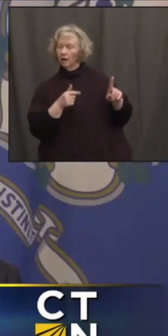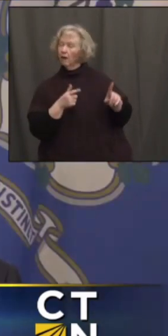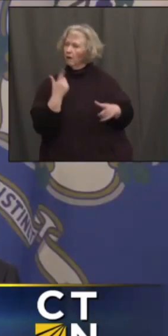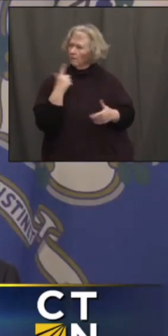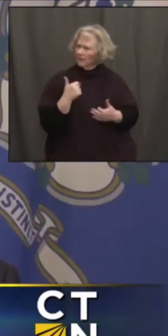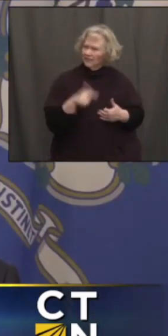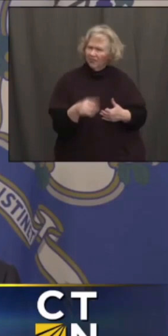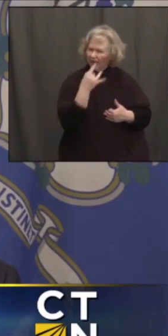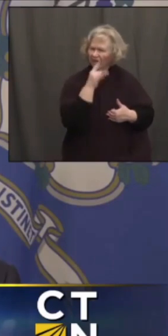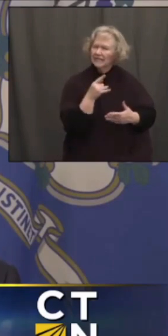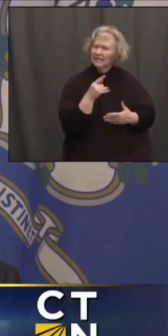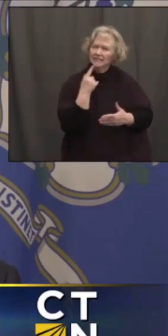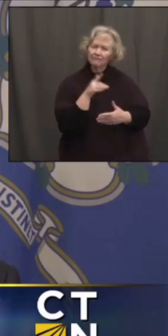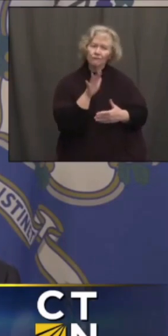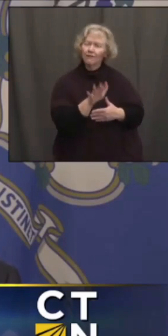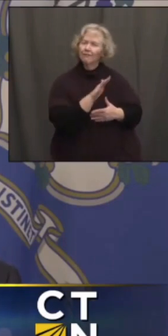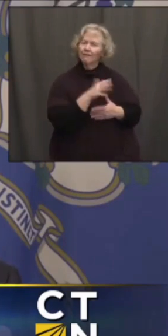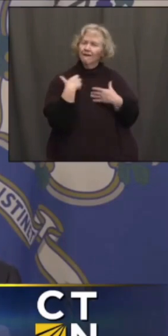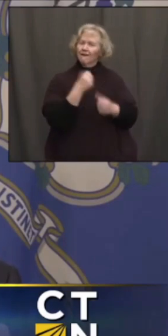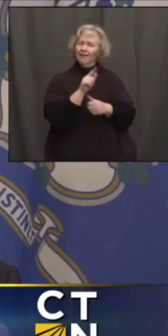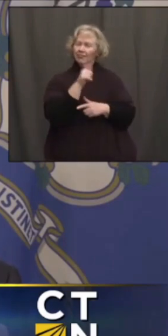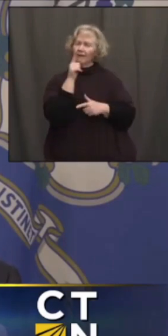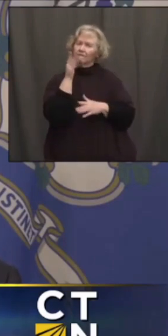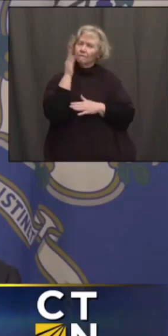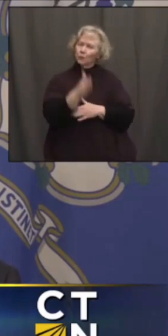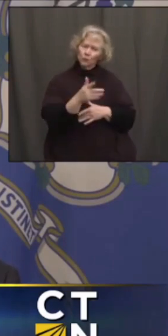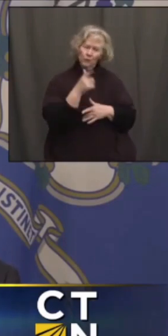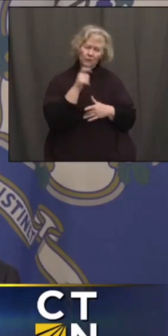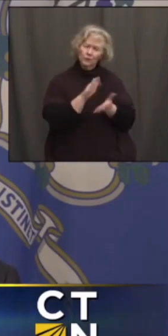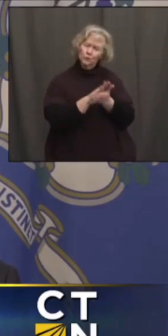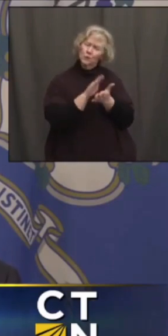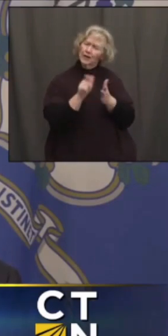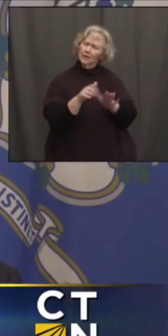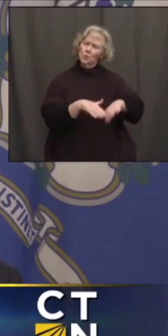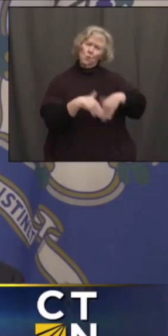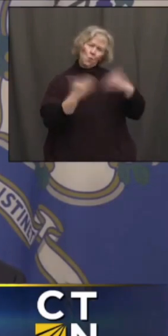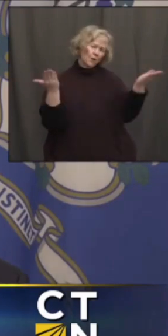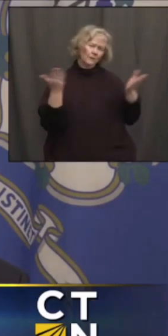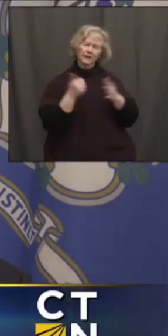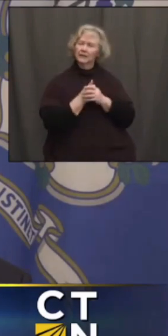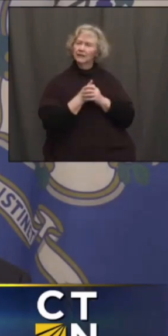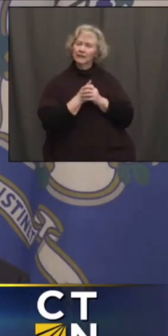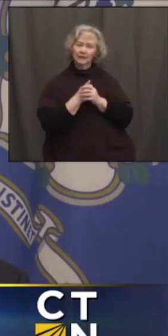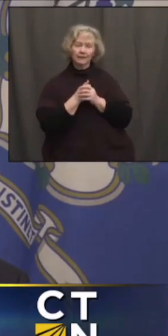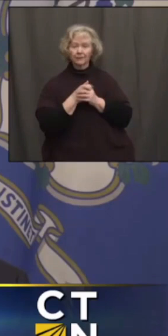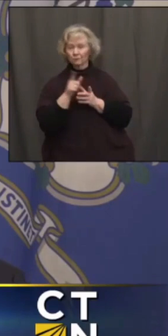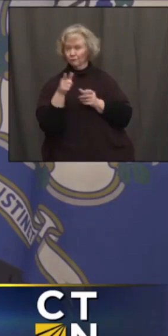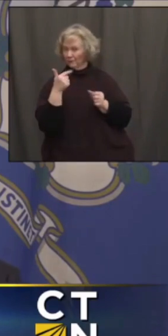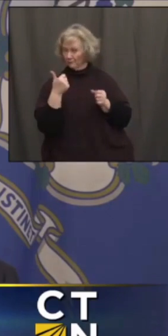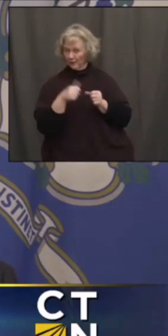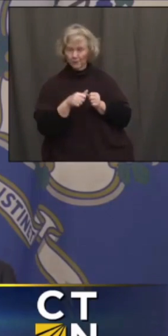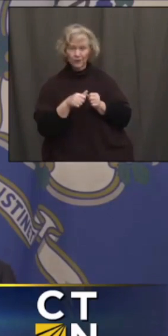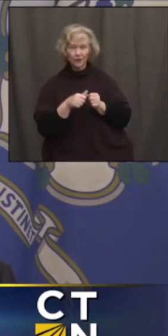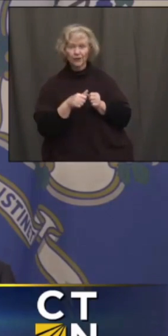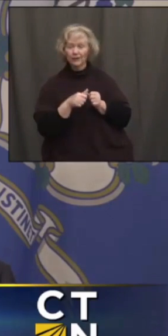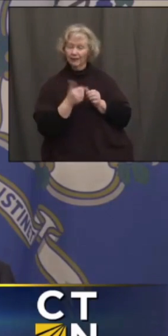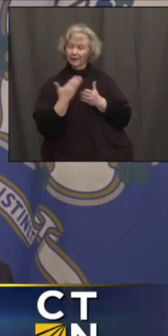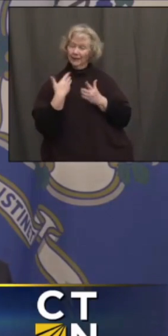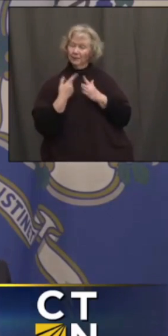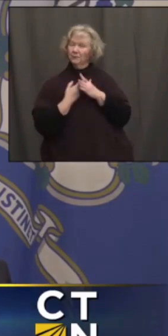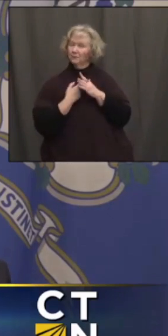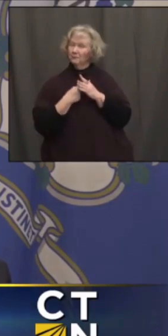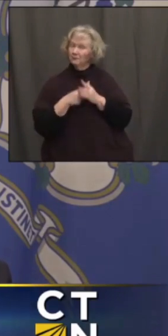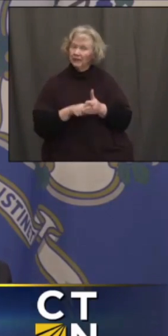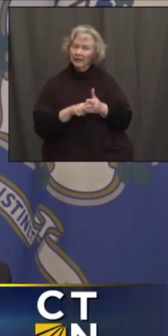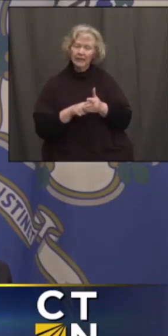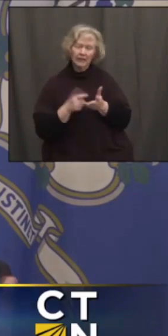our kids, their well-being and their future, that we get our schools open, we keep them open. And as you remember, you know, early on when we were